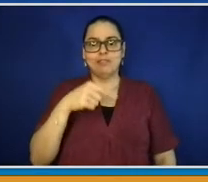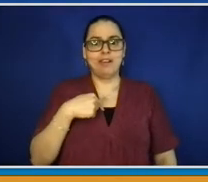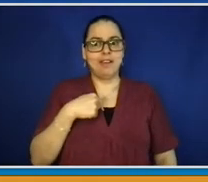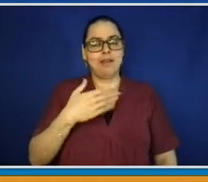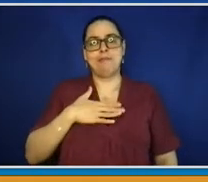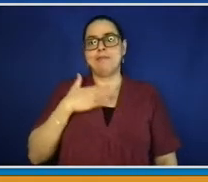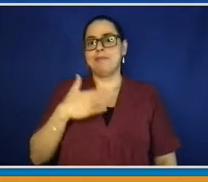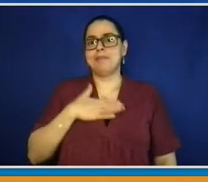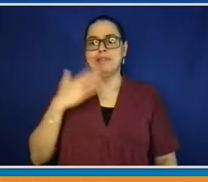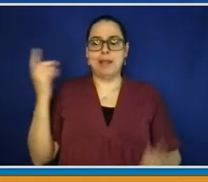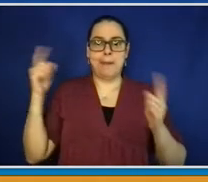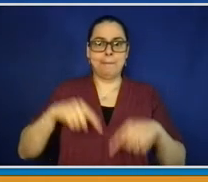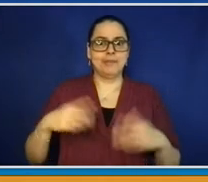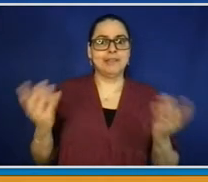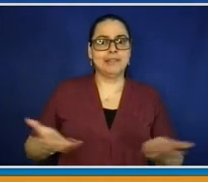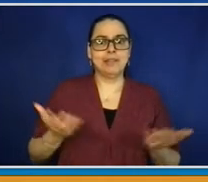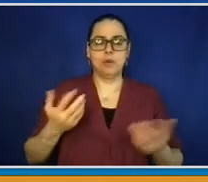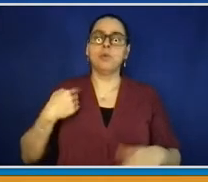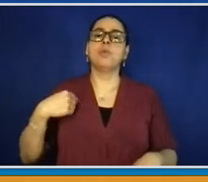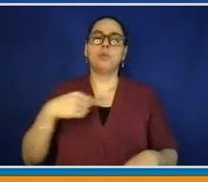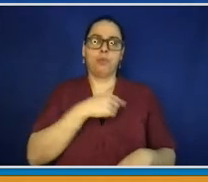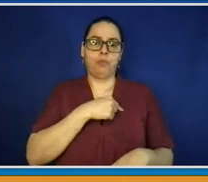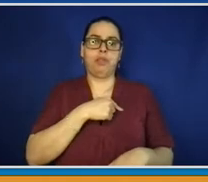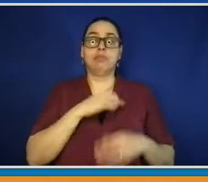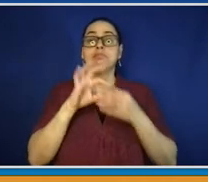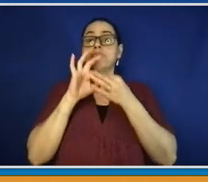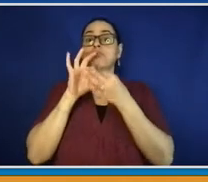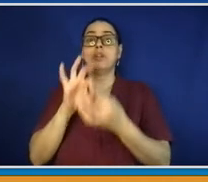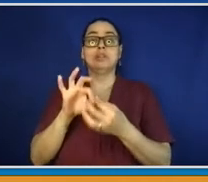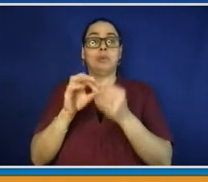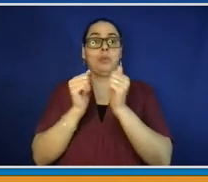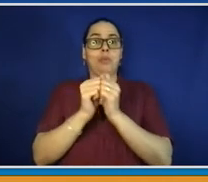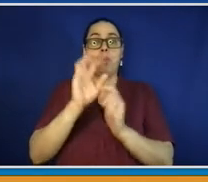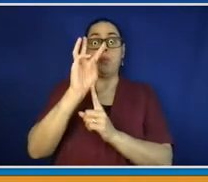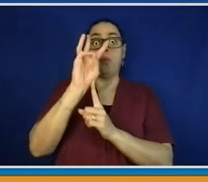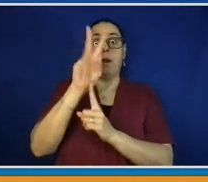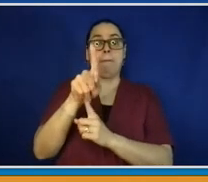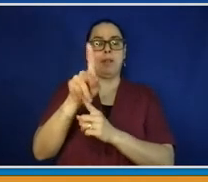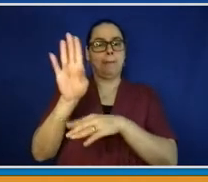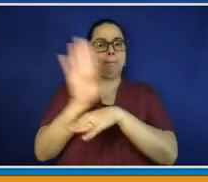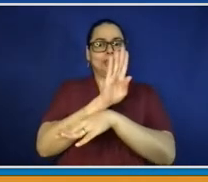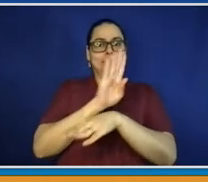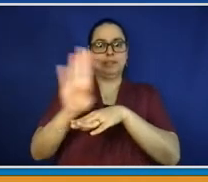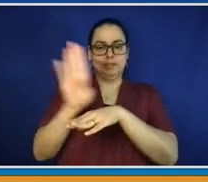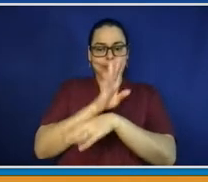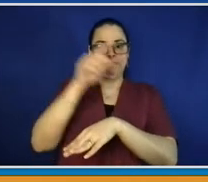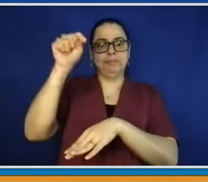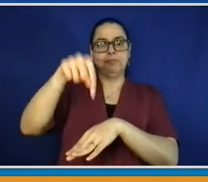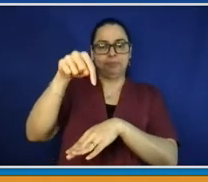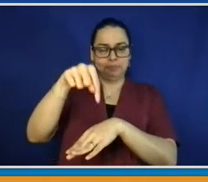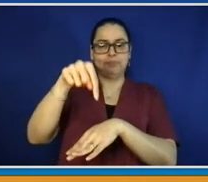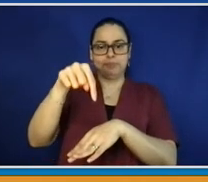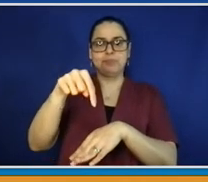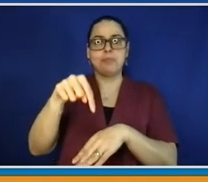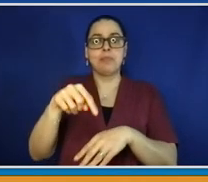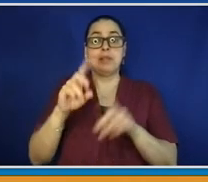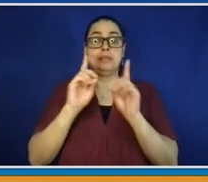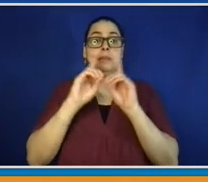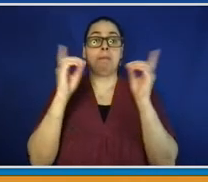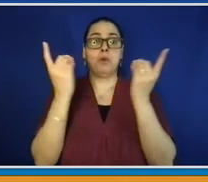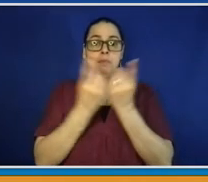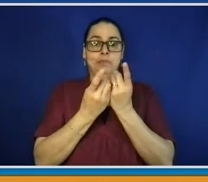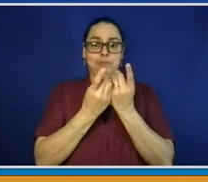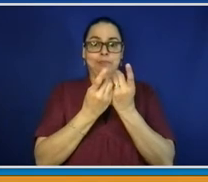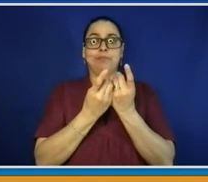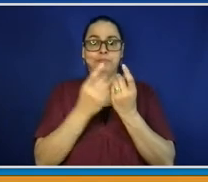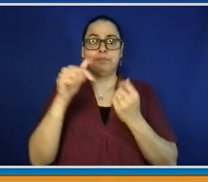Improvement District and be the template and spearhead of this Beyond campaign with the county. As the heart